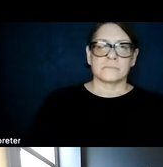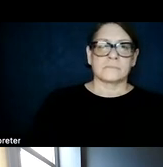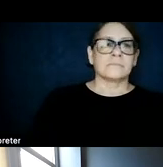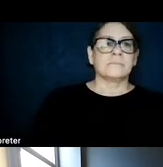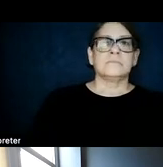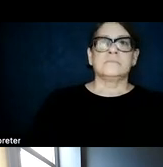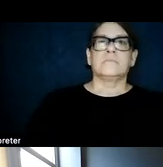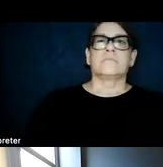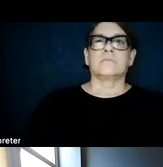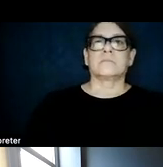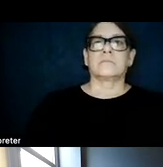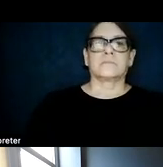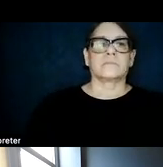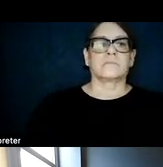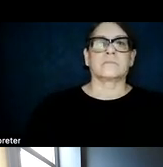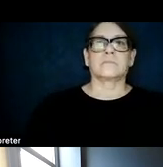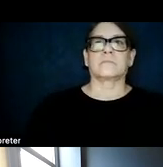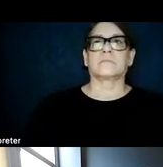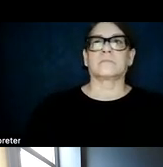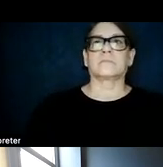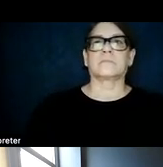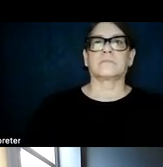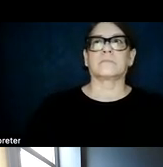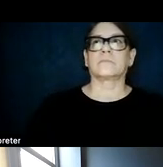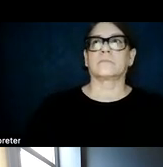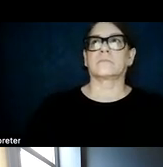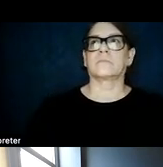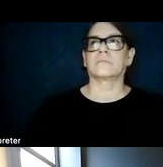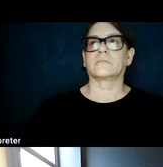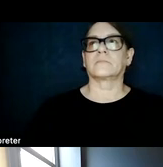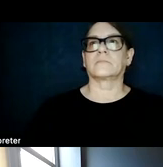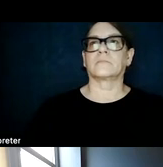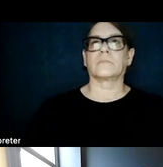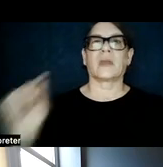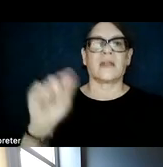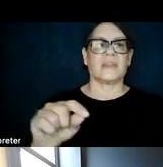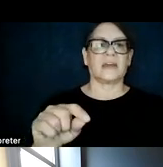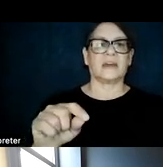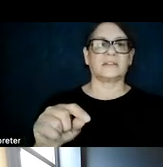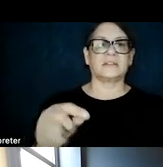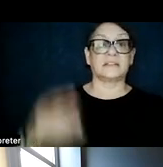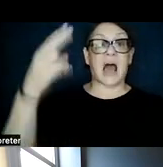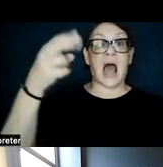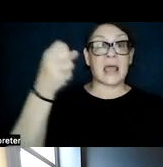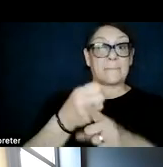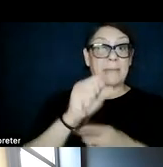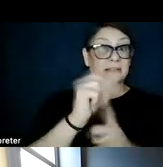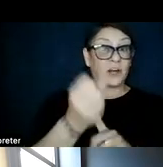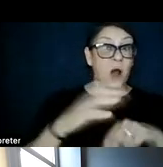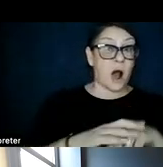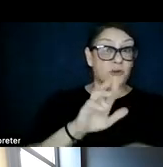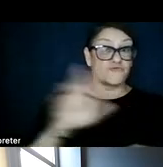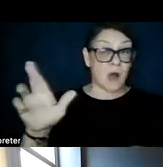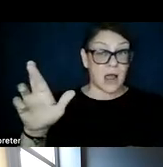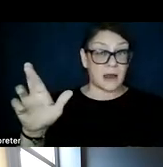These are the equivalent results from the national analysis. So this is a low, this is a high impact scenario on the right, on the